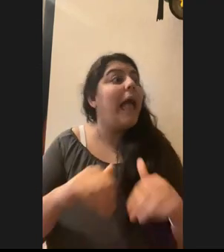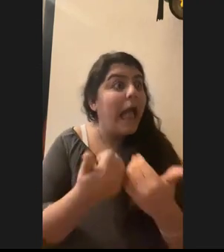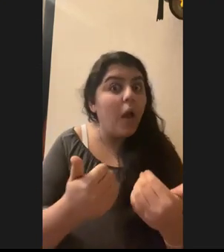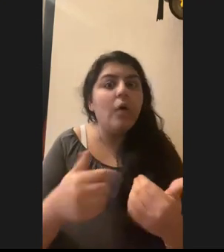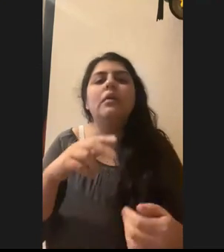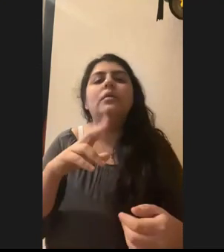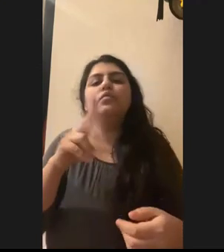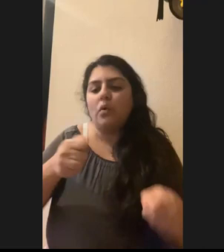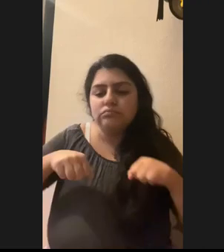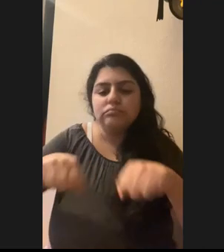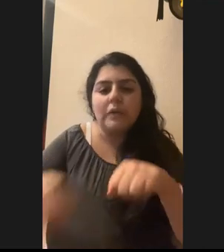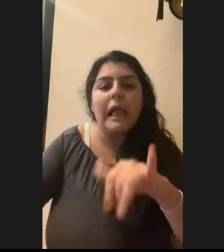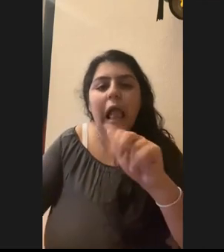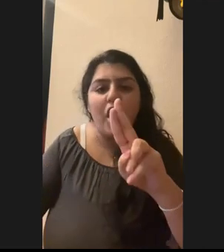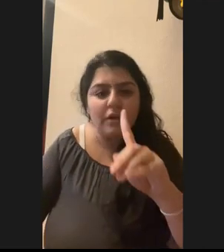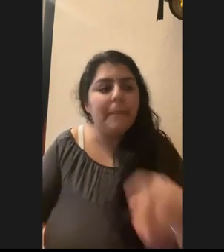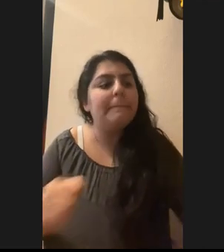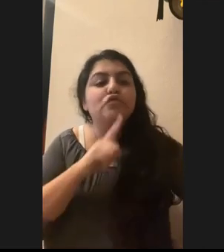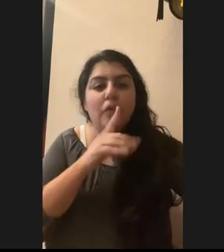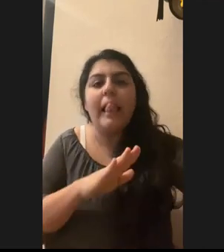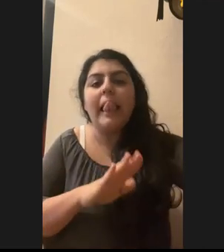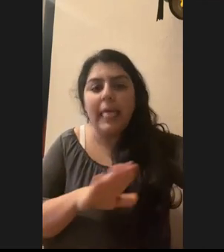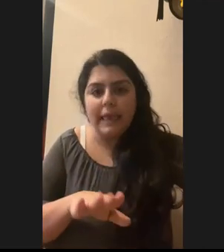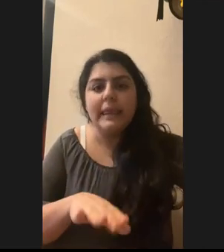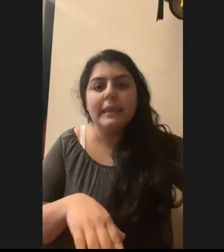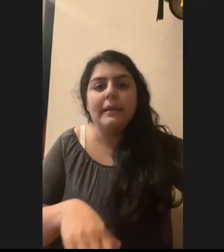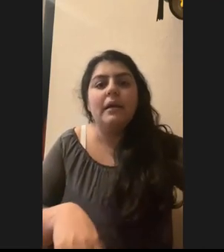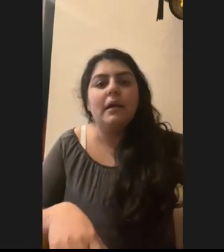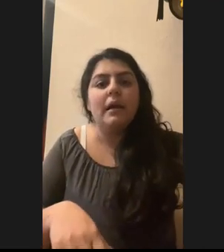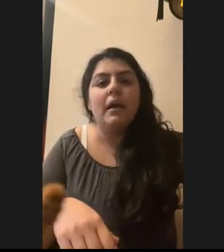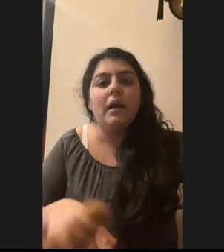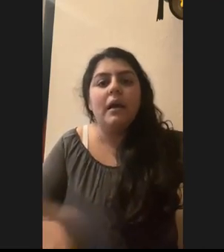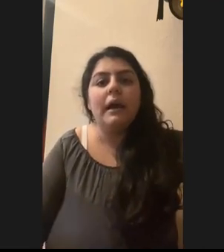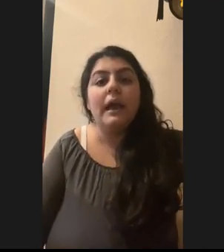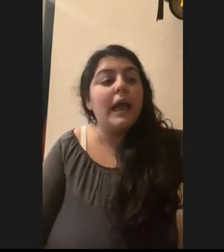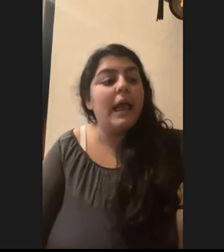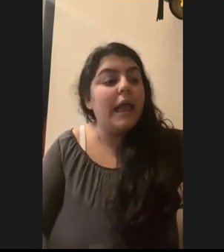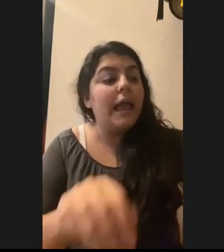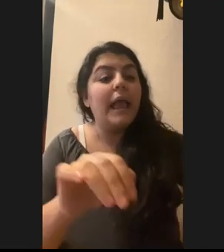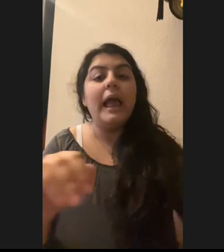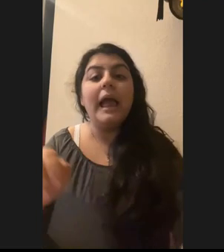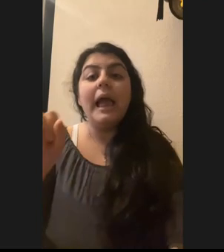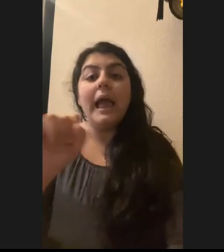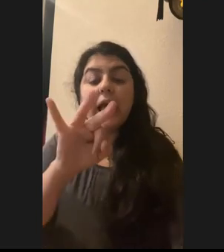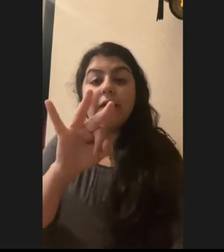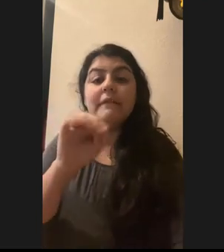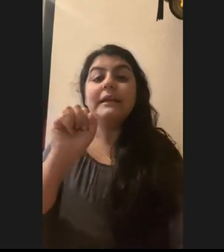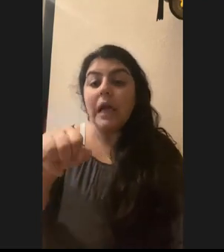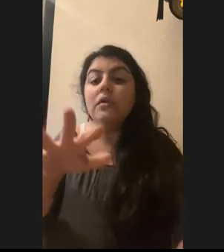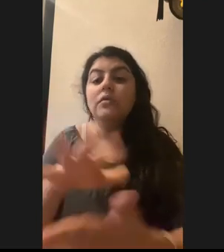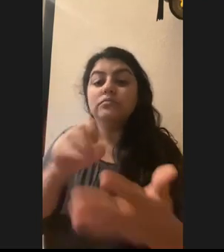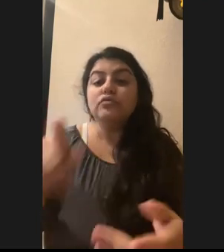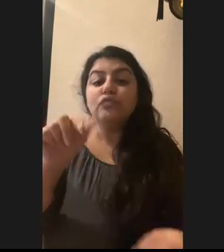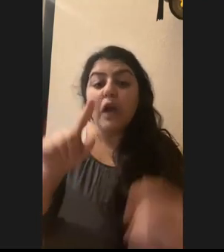keeping the place clean. So if you have a way to safely remove trash from areas, you go hike in, walk in, um, get